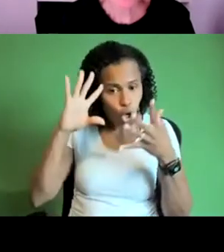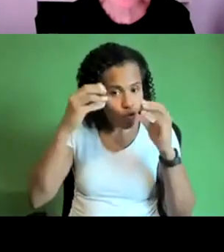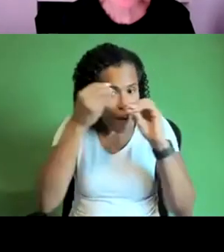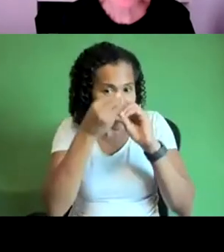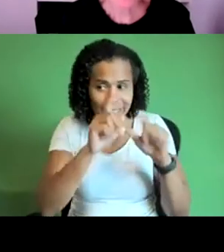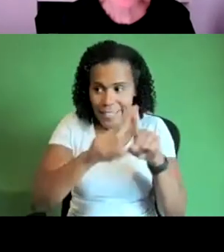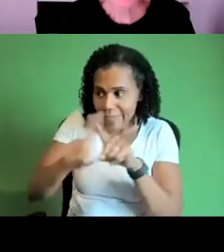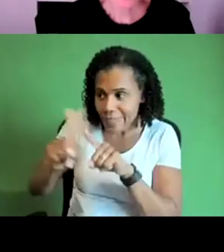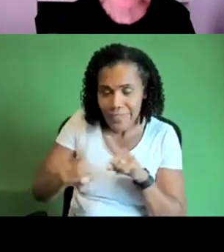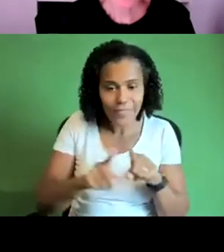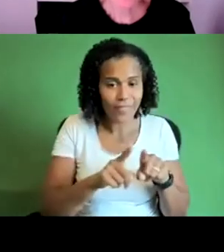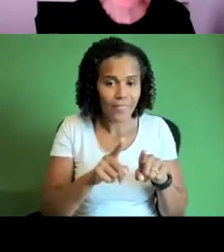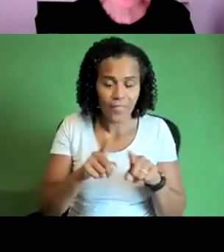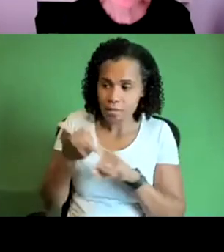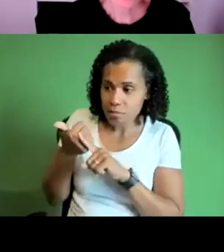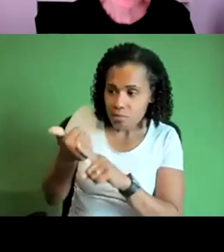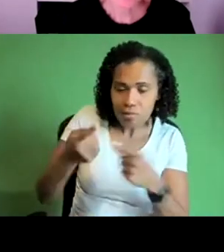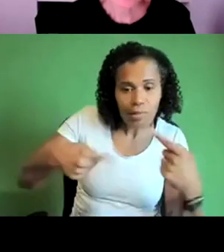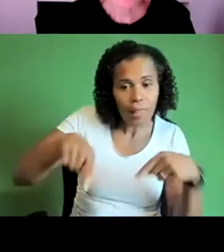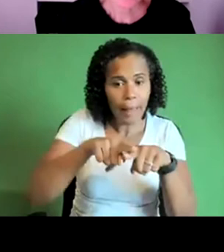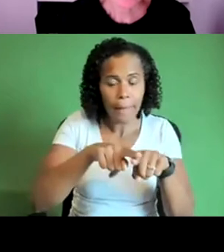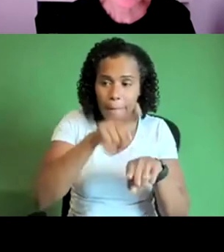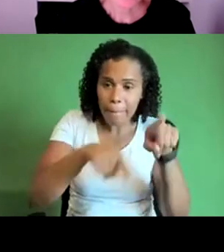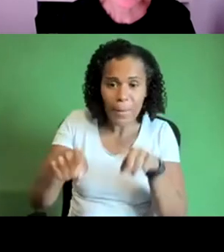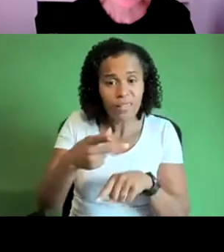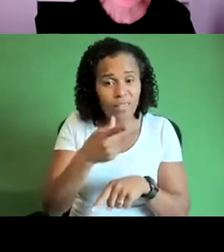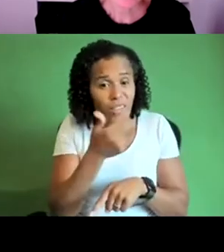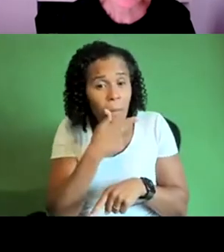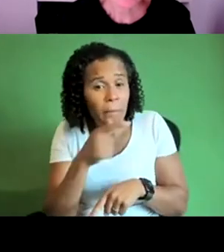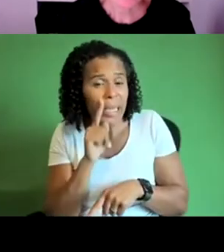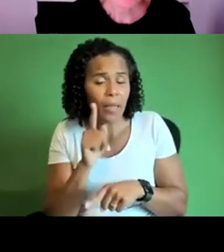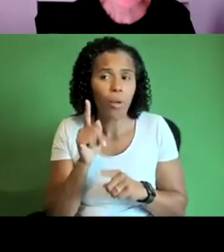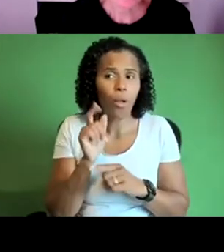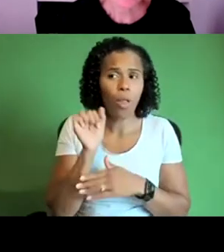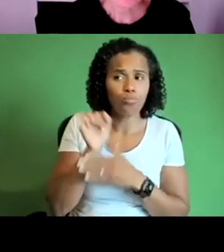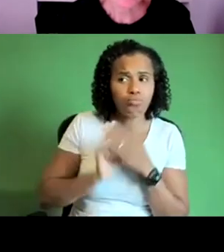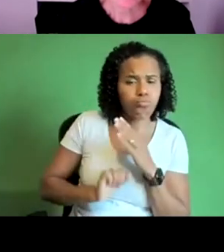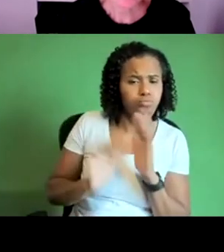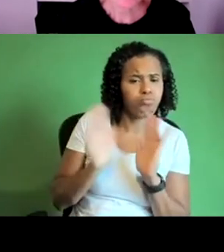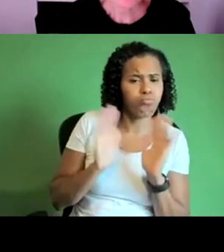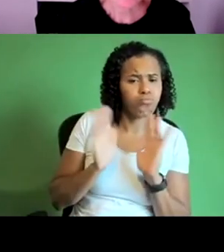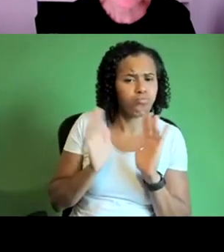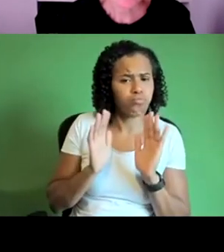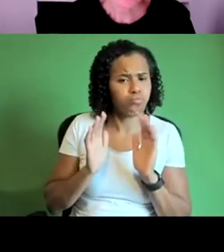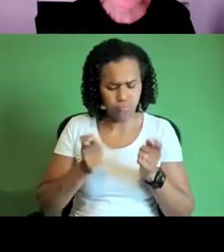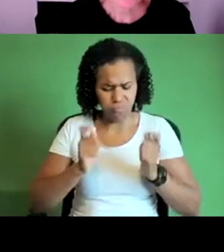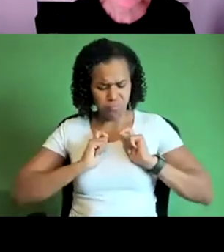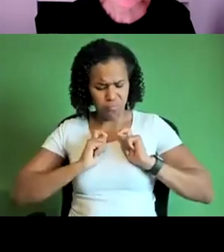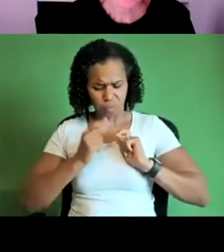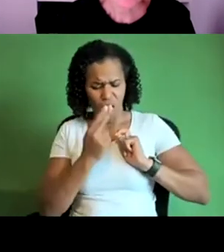who don't necessarily self-advocate or identify as artists so the work is